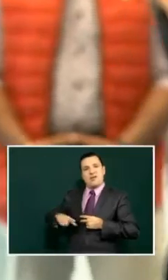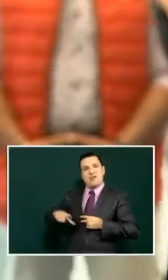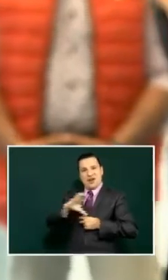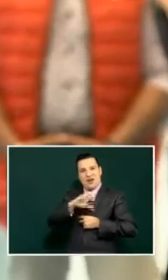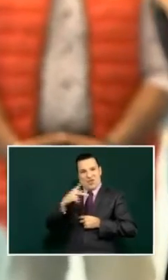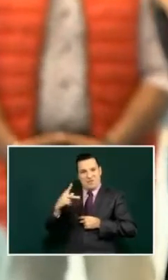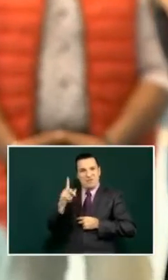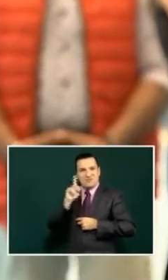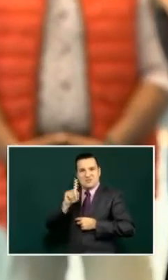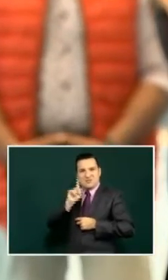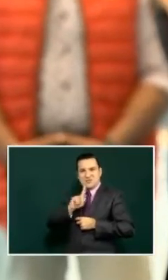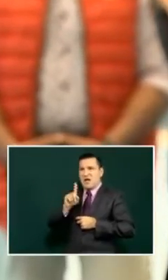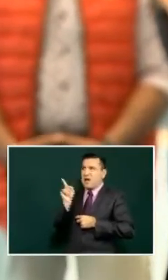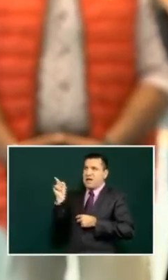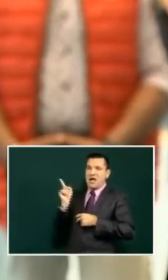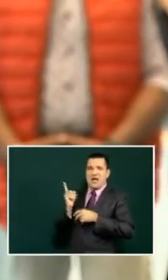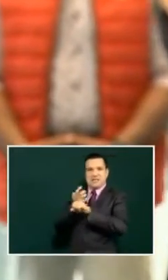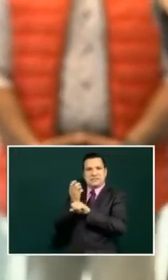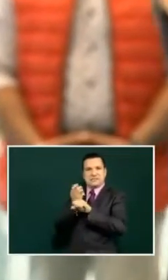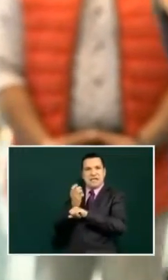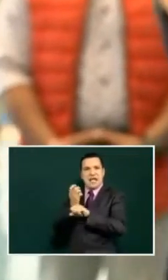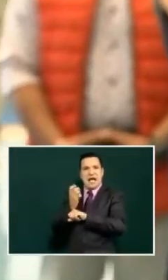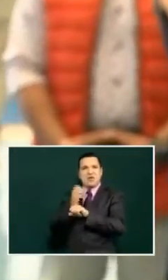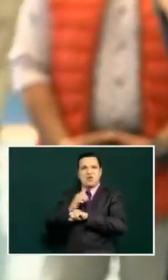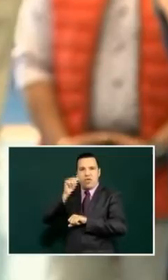in the state of Arizona